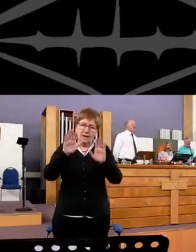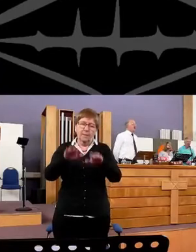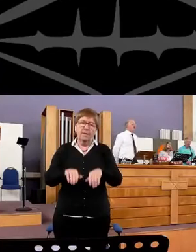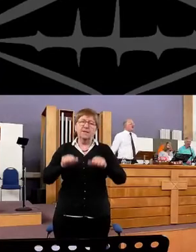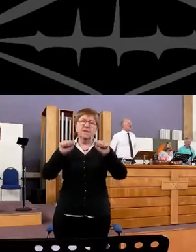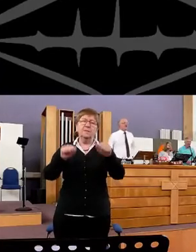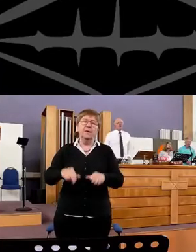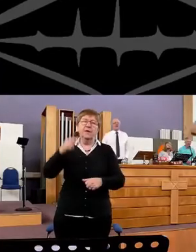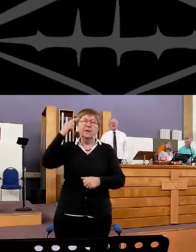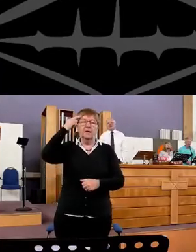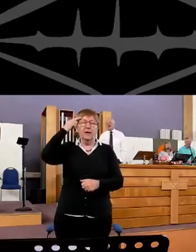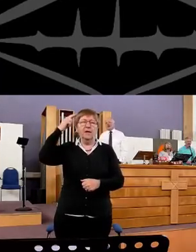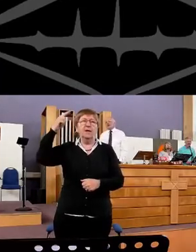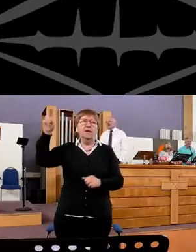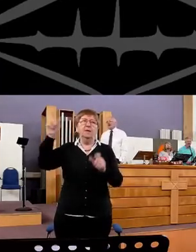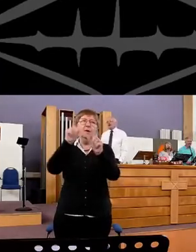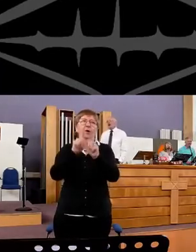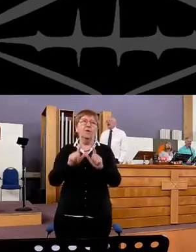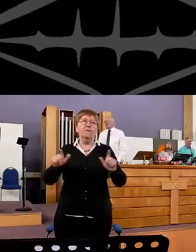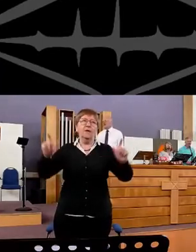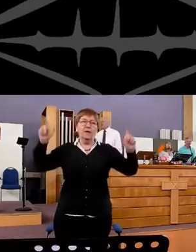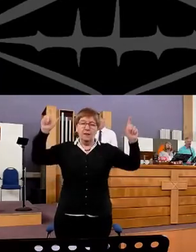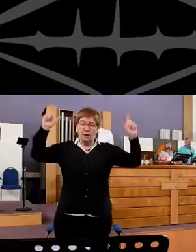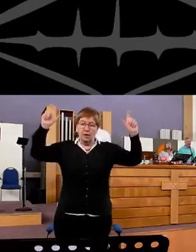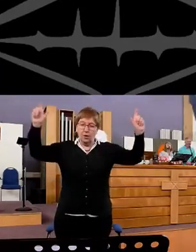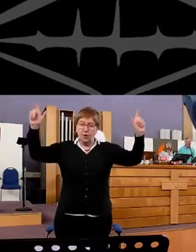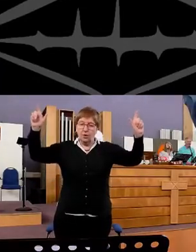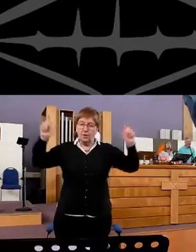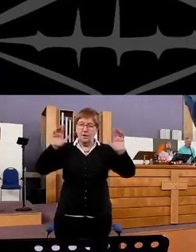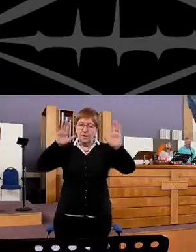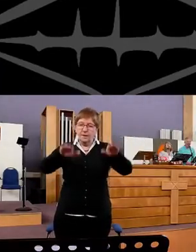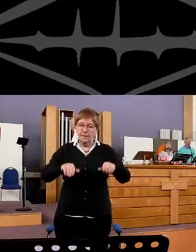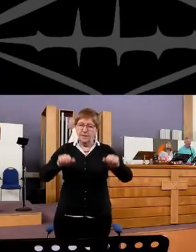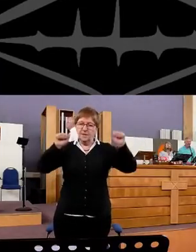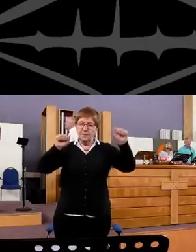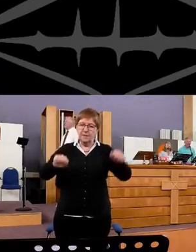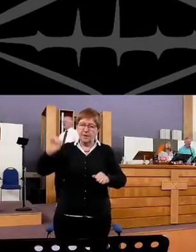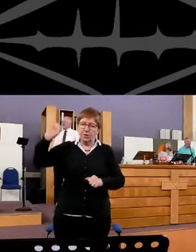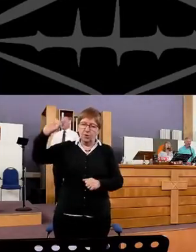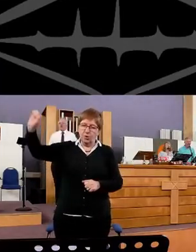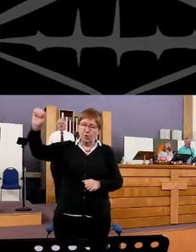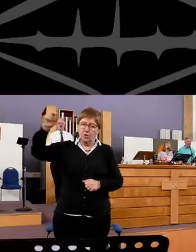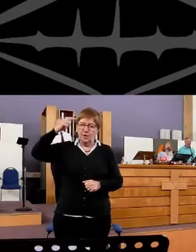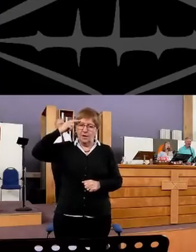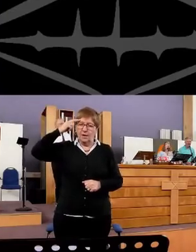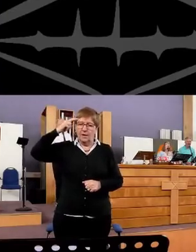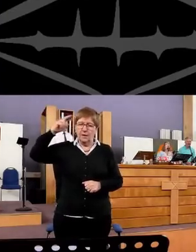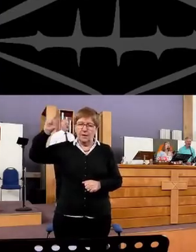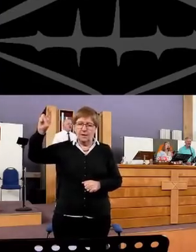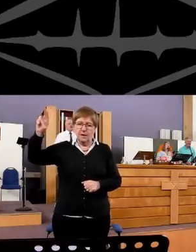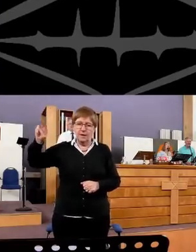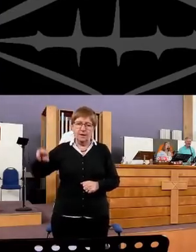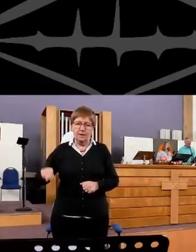Blessed be the name of the Lord Blessed be your name